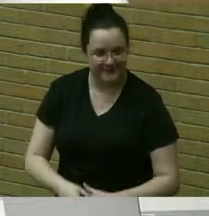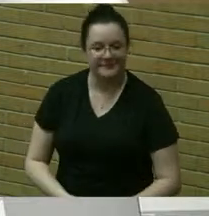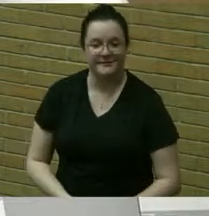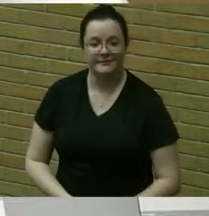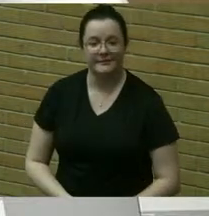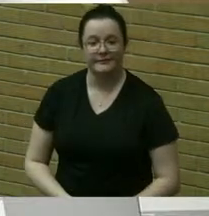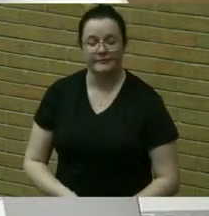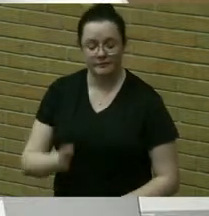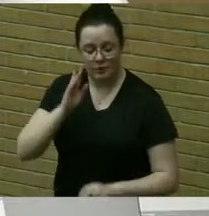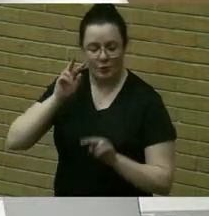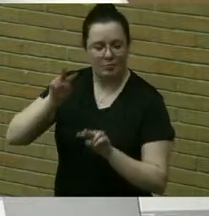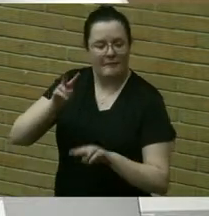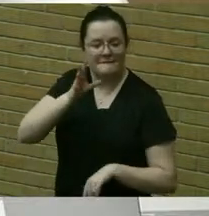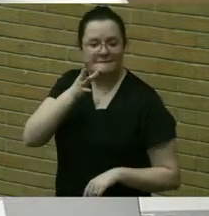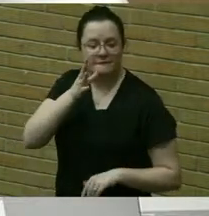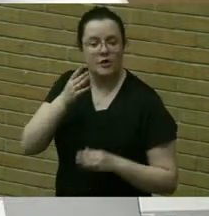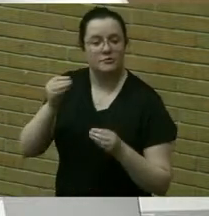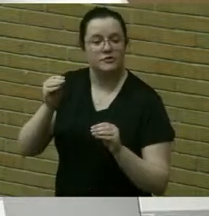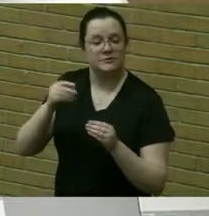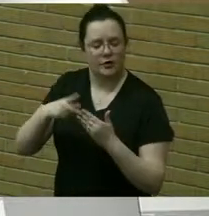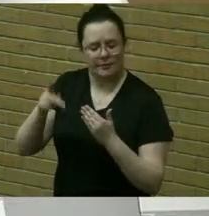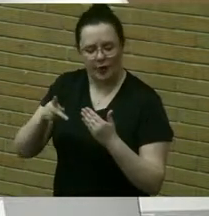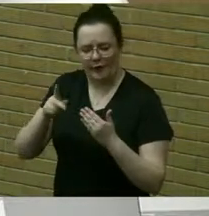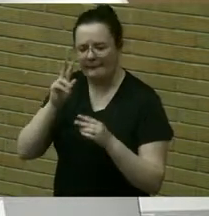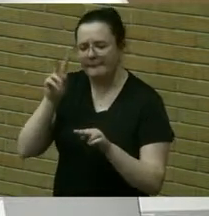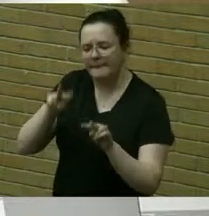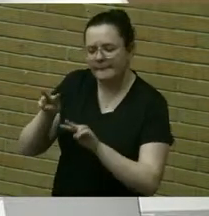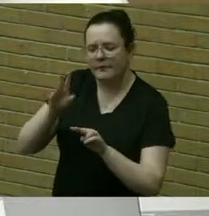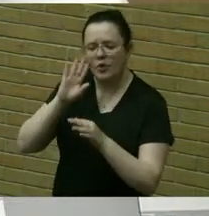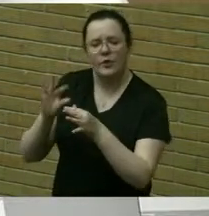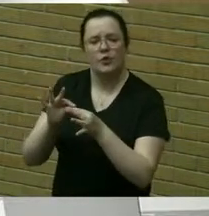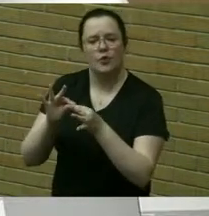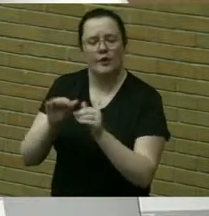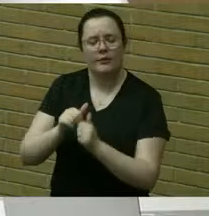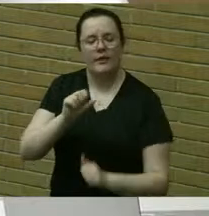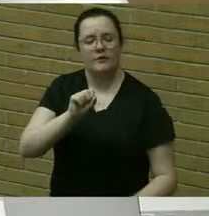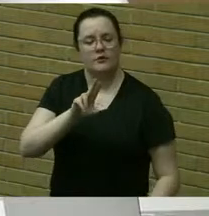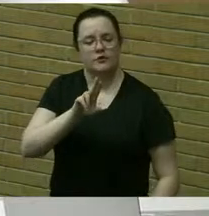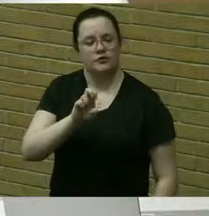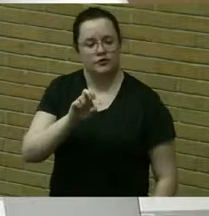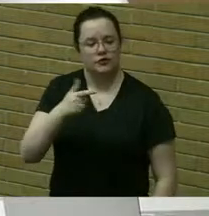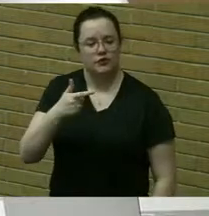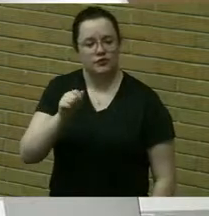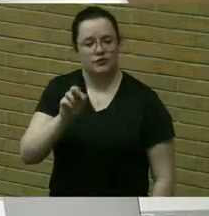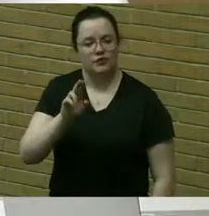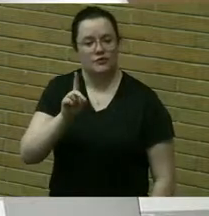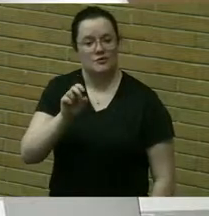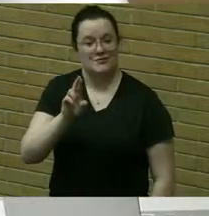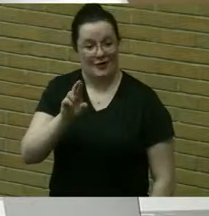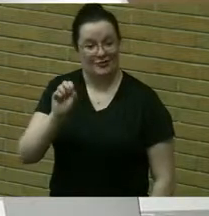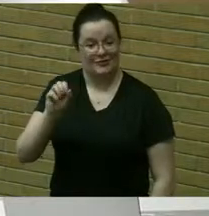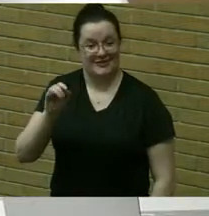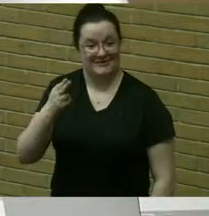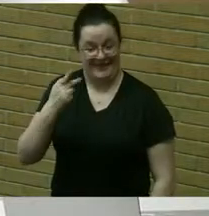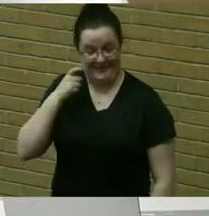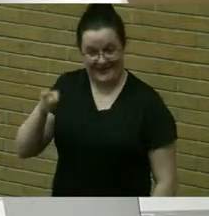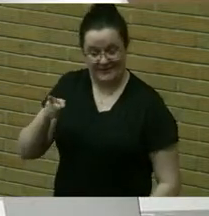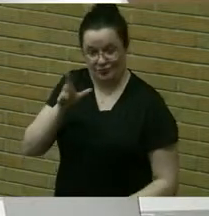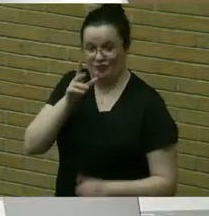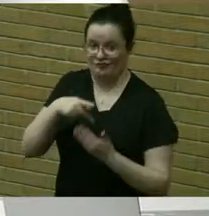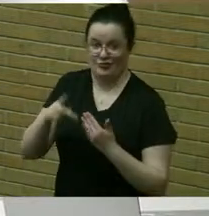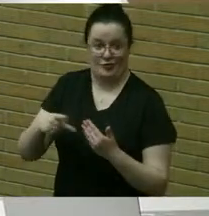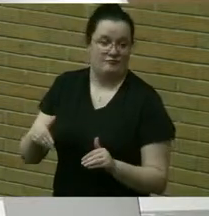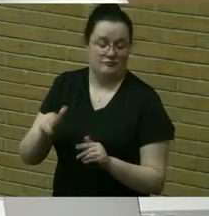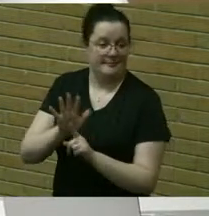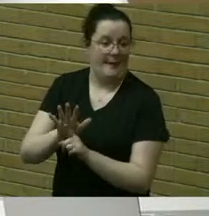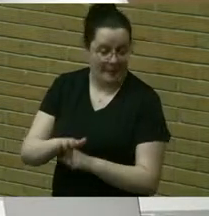farmers market programming and coordinate with sue gardner smith because of its popularity and in an effort to